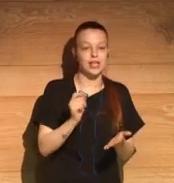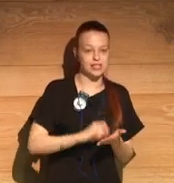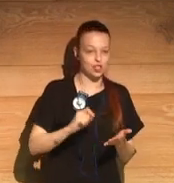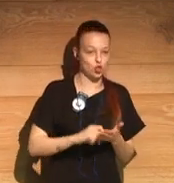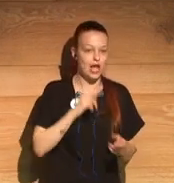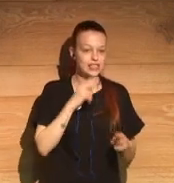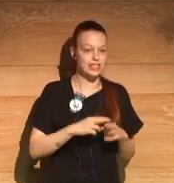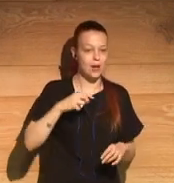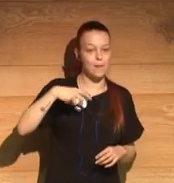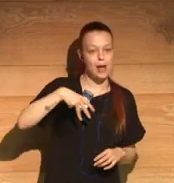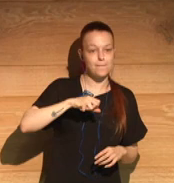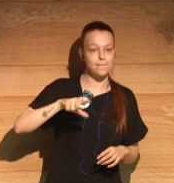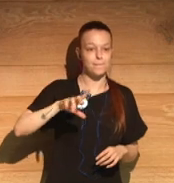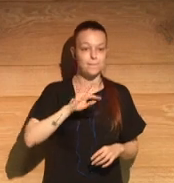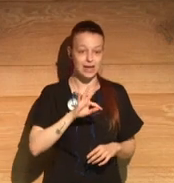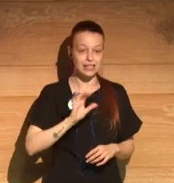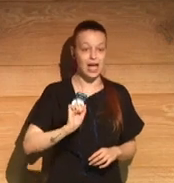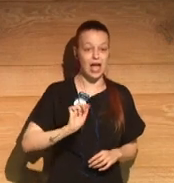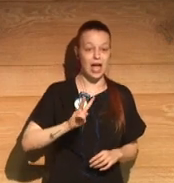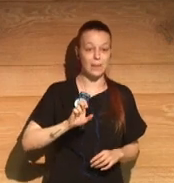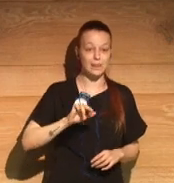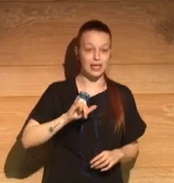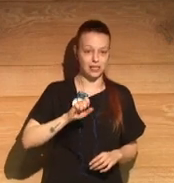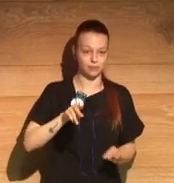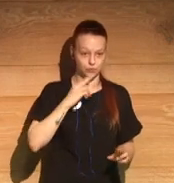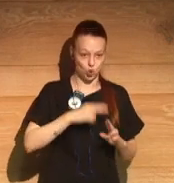She a writer. Her name is Maud Avery.